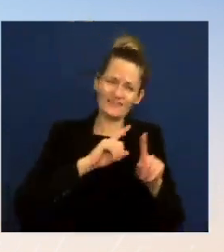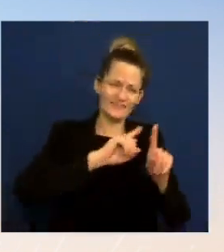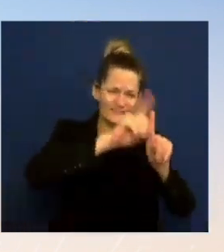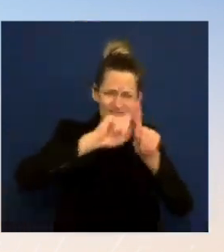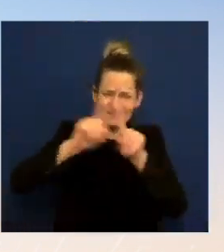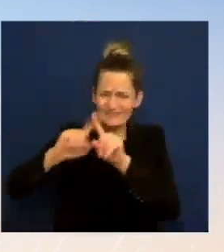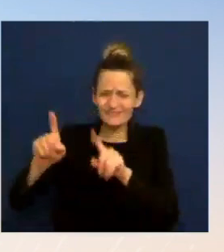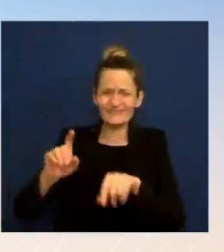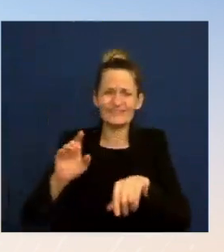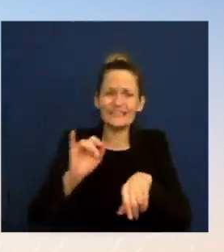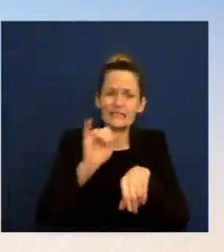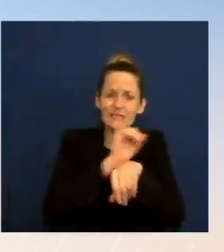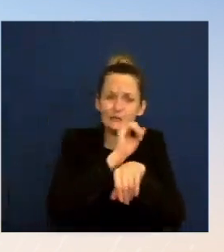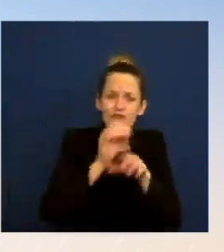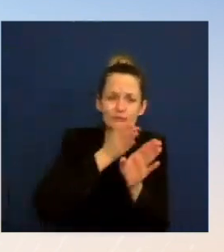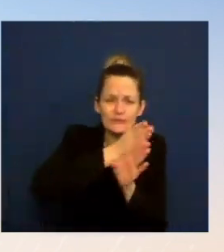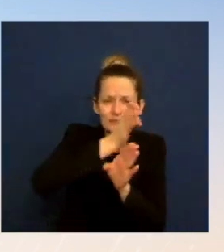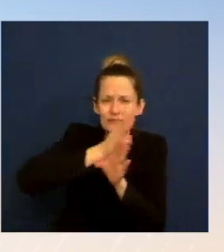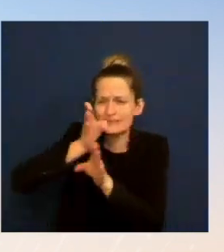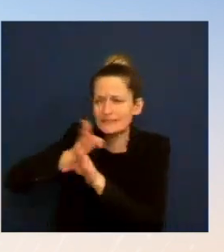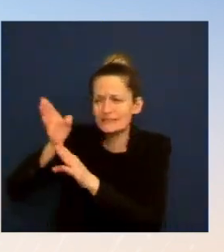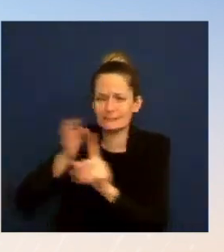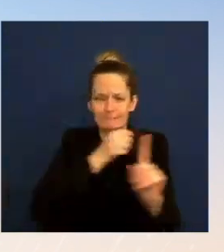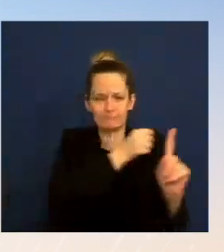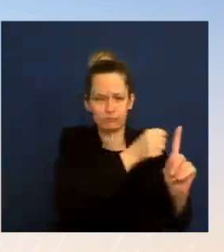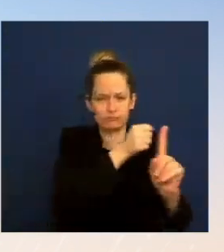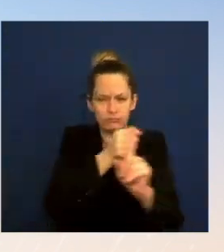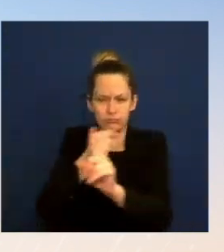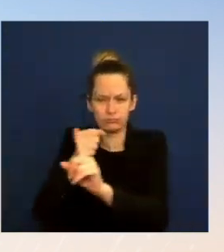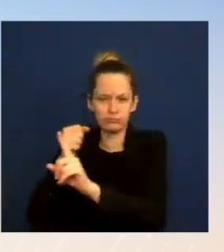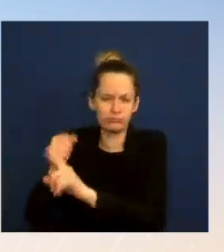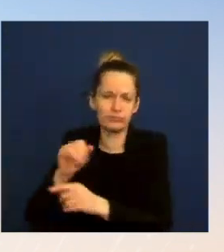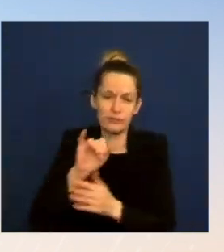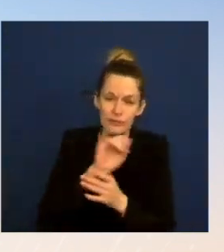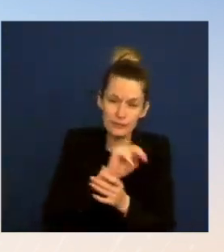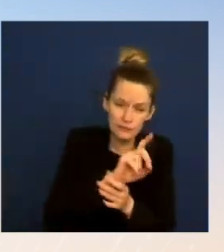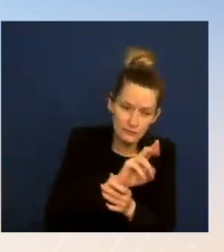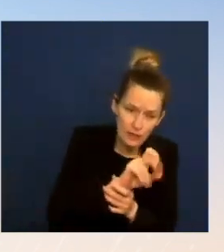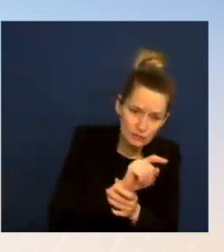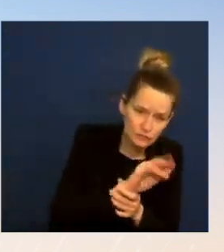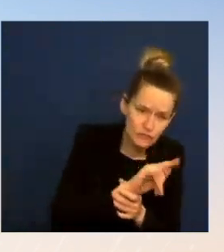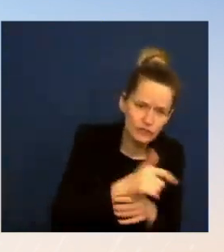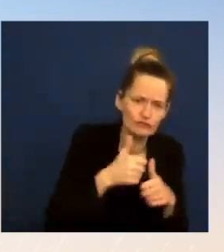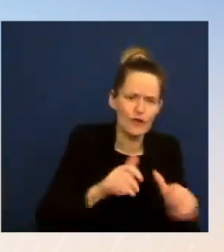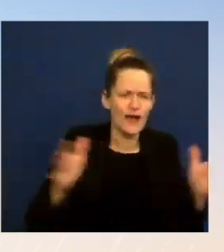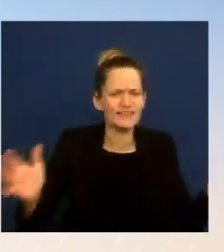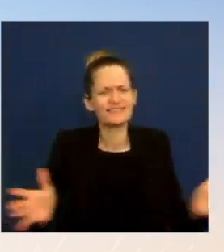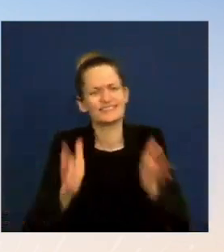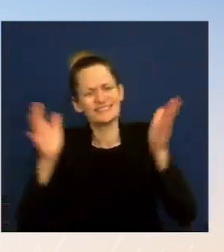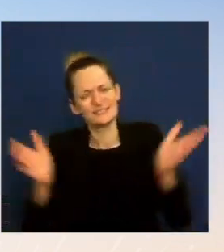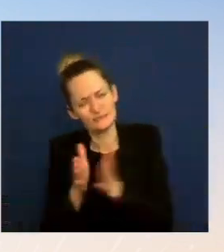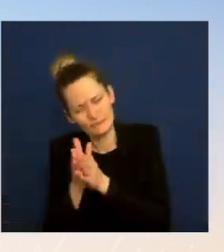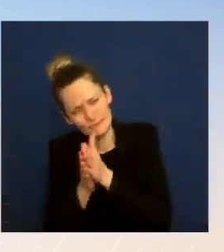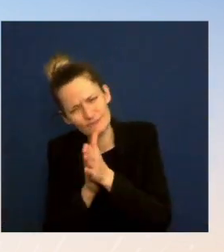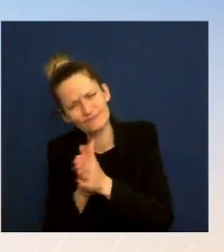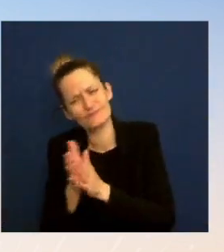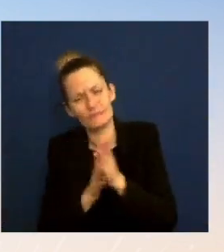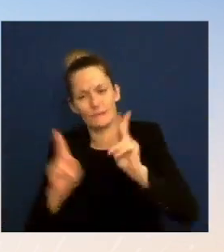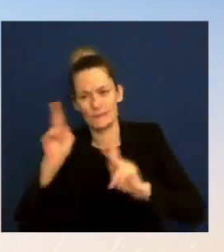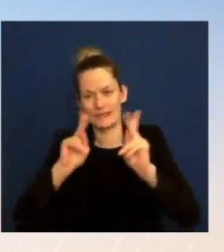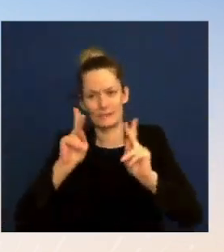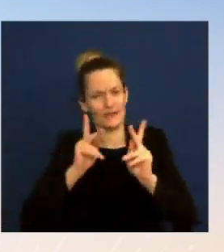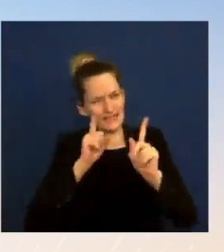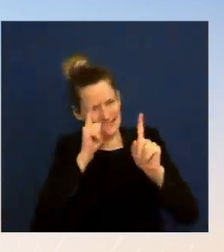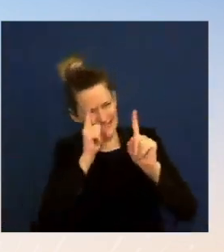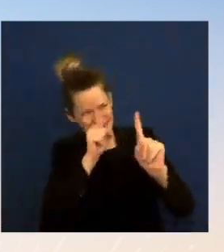industrial, and also to consumers, incentivizing what we all need to be doing, which is moving toward a stronger focus on addressing